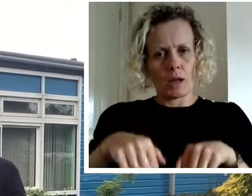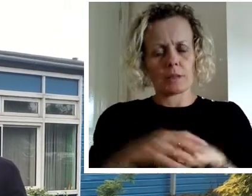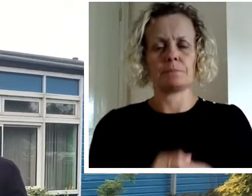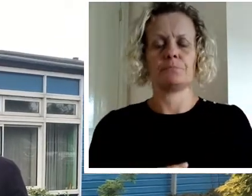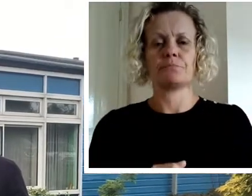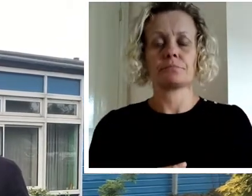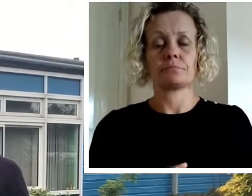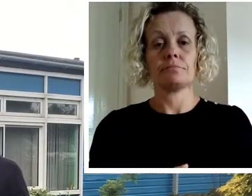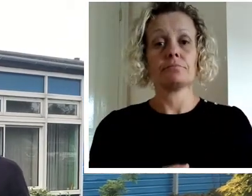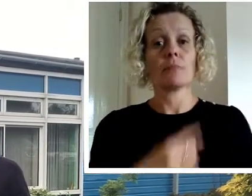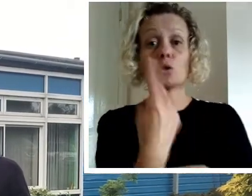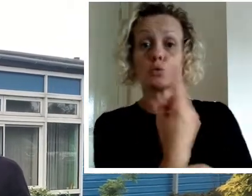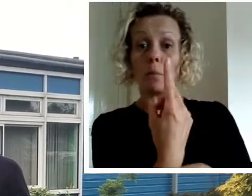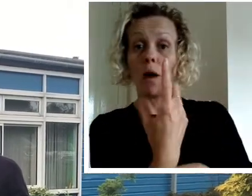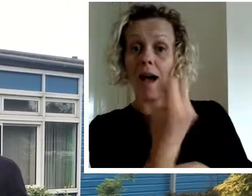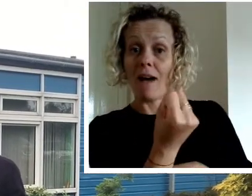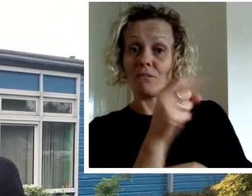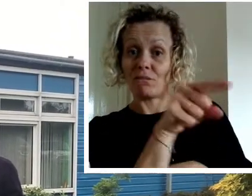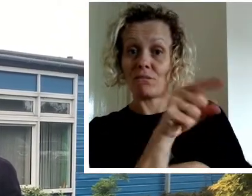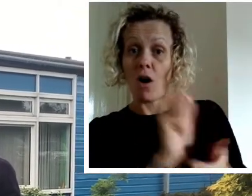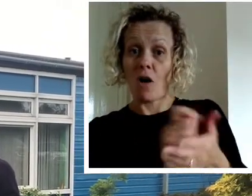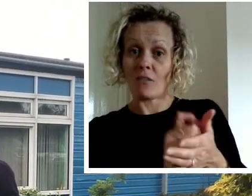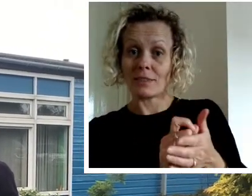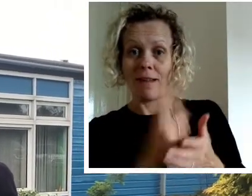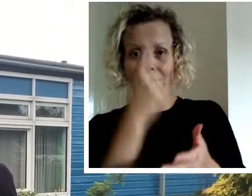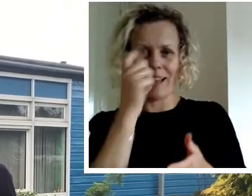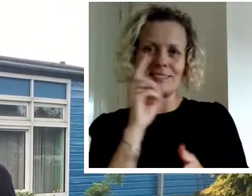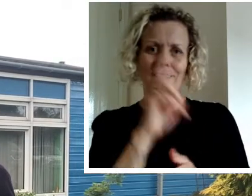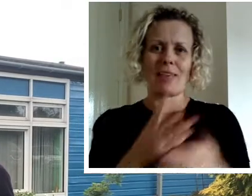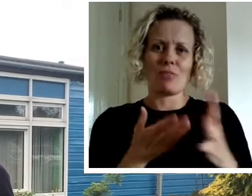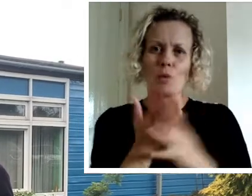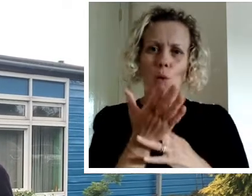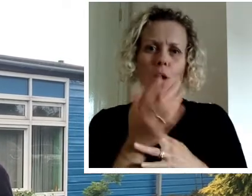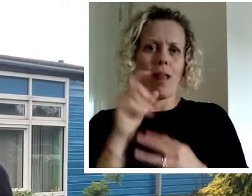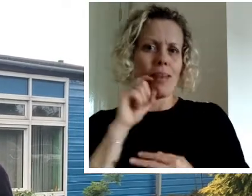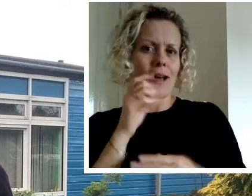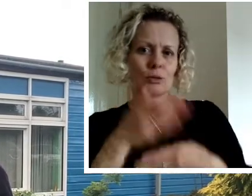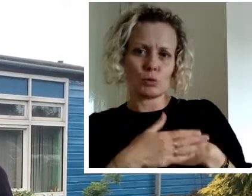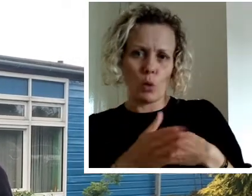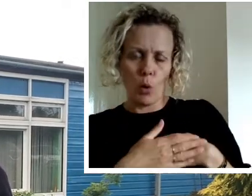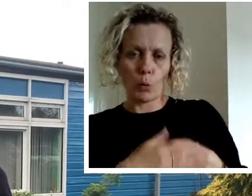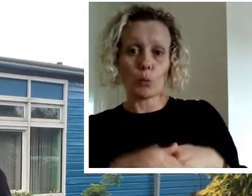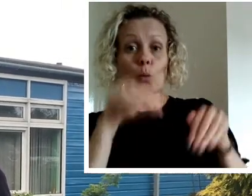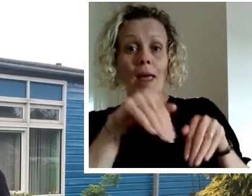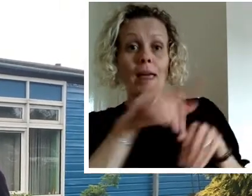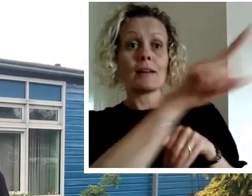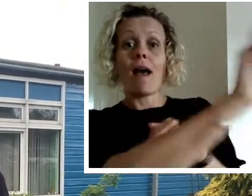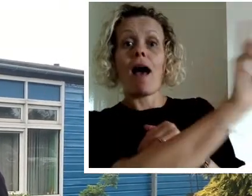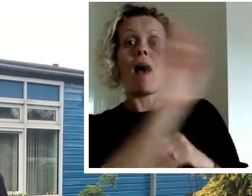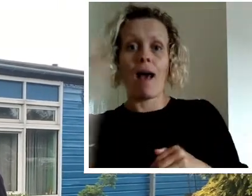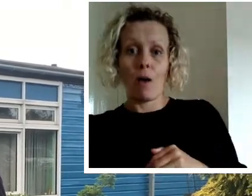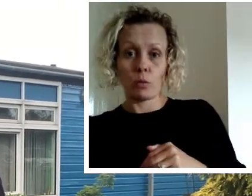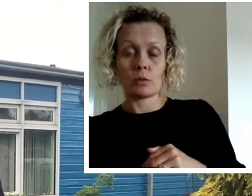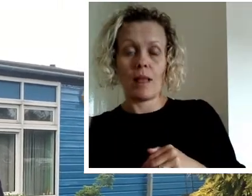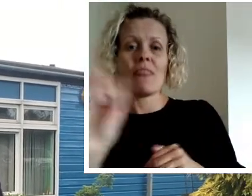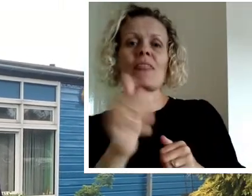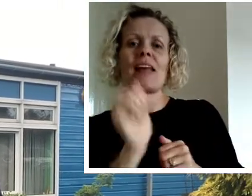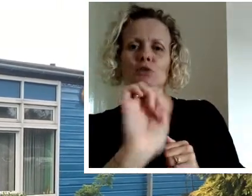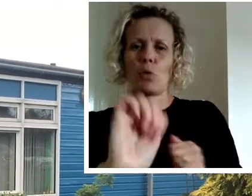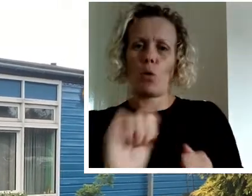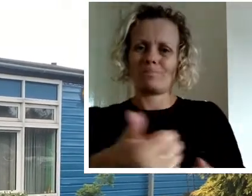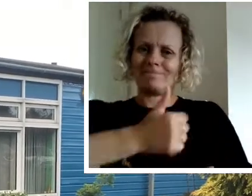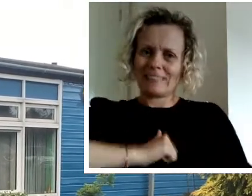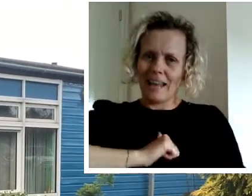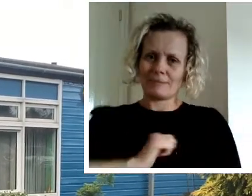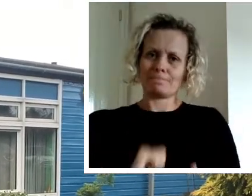them clearly through the glass doors. Please wait for them to leave and then it will be your turn to go in. Once you leave